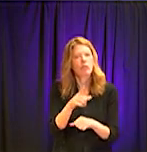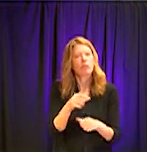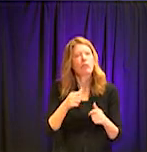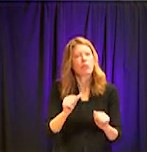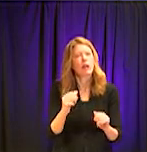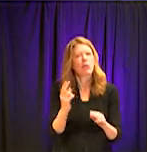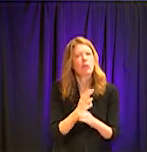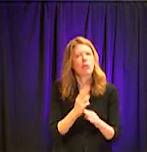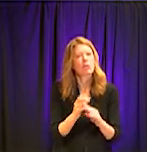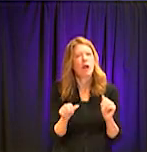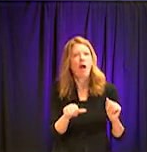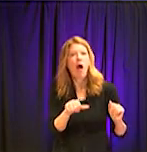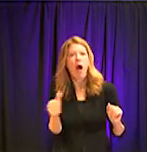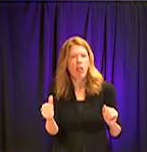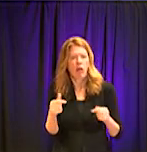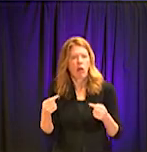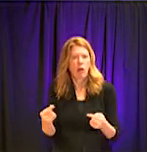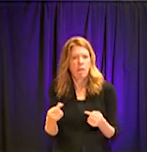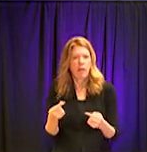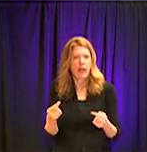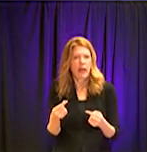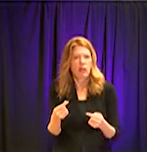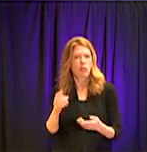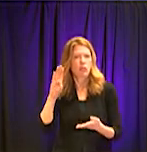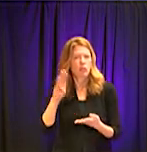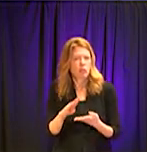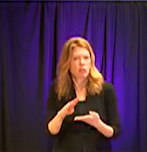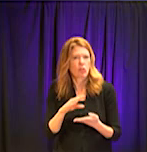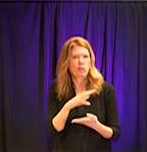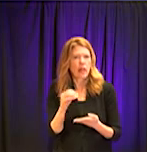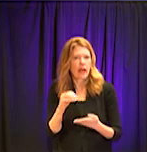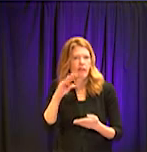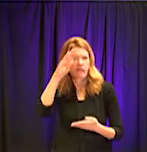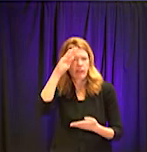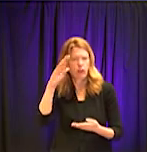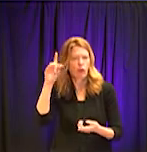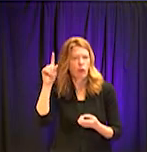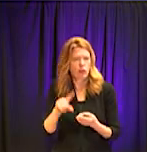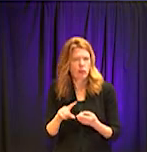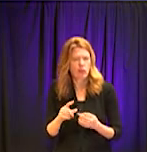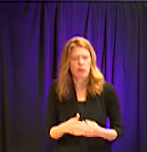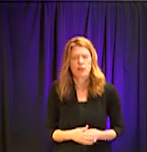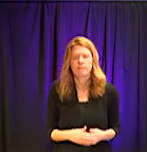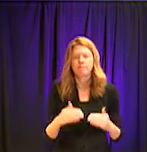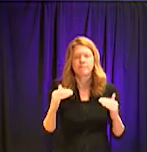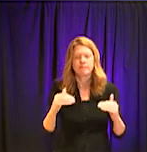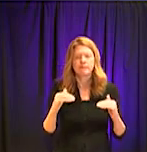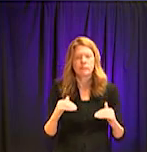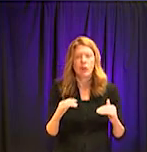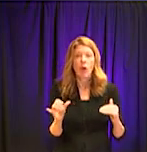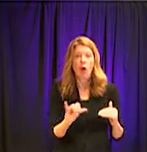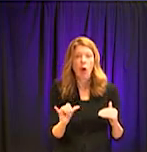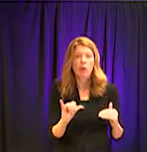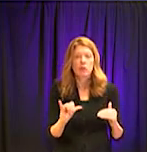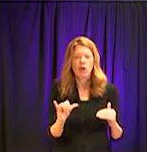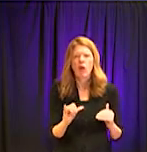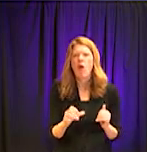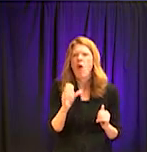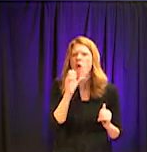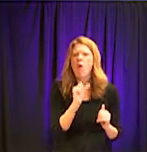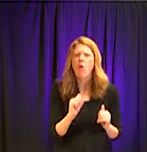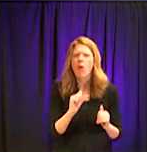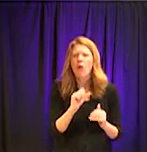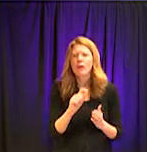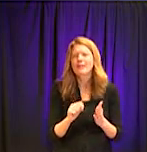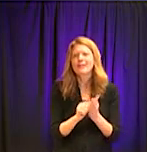um, pain relievers or fever reducers. Um, I also heard, um, we were doing a lot of, um, old school remedies now as